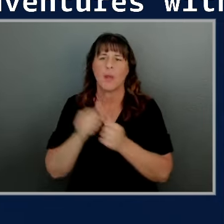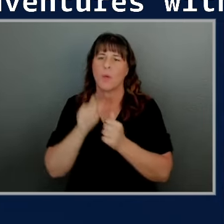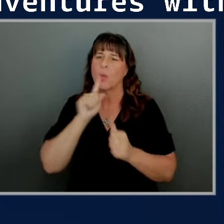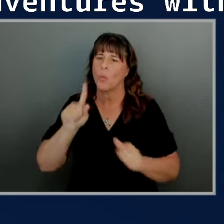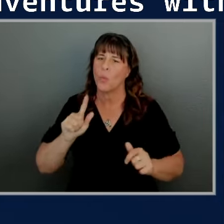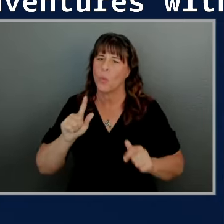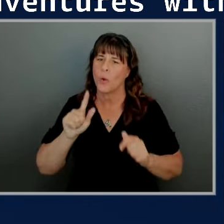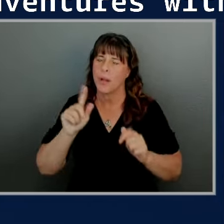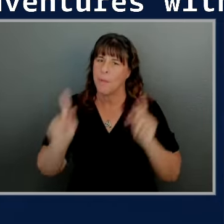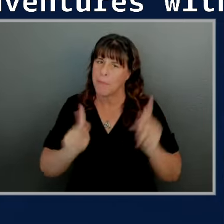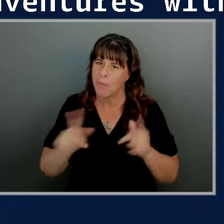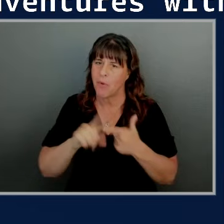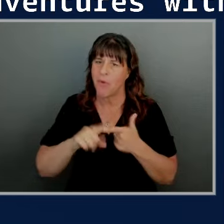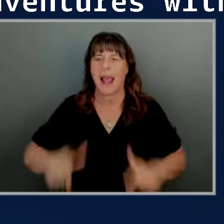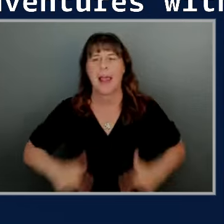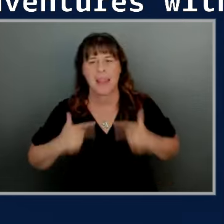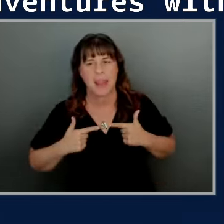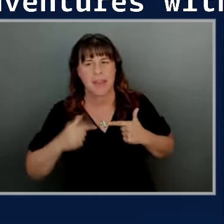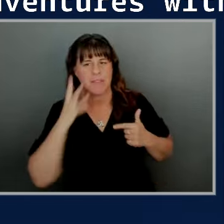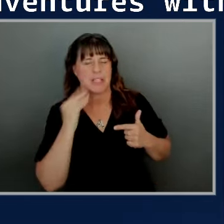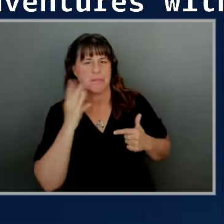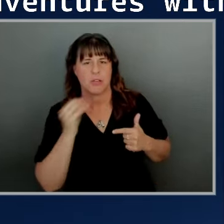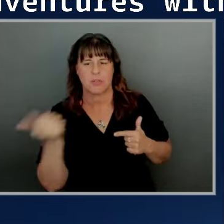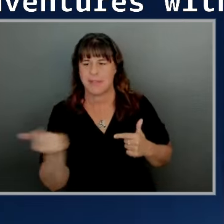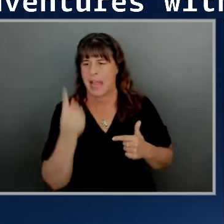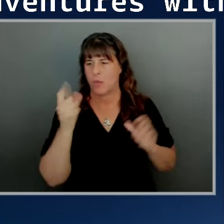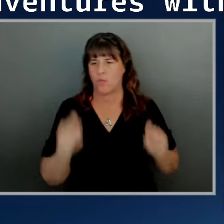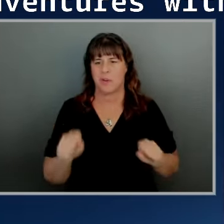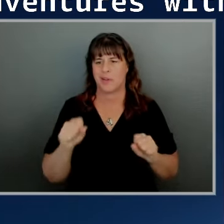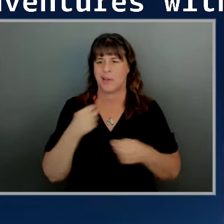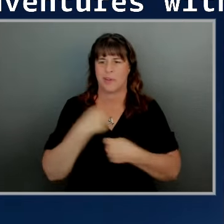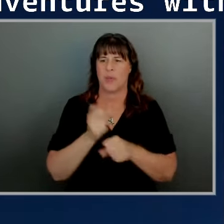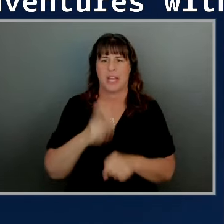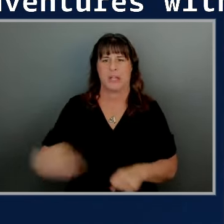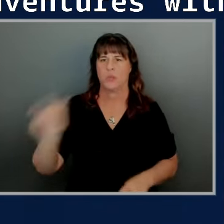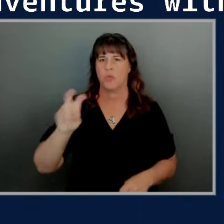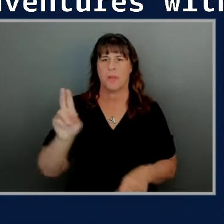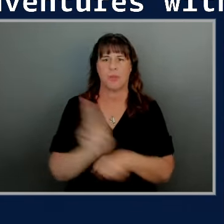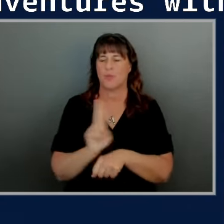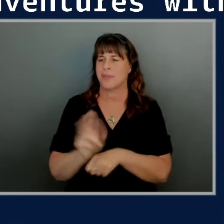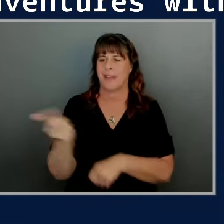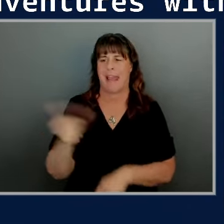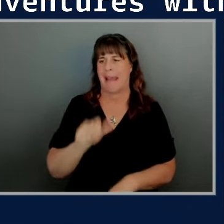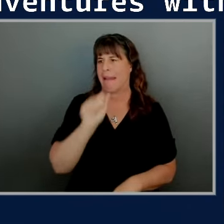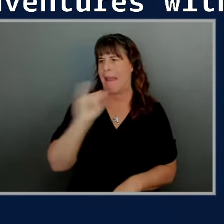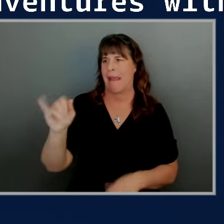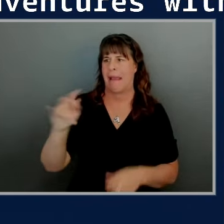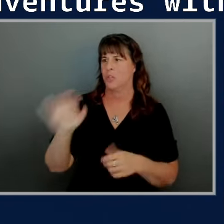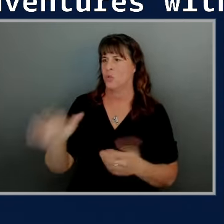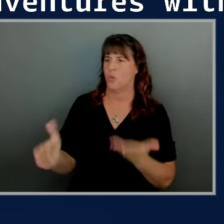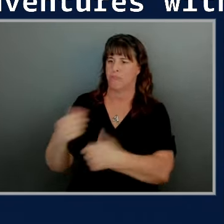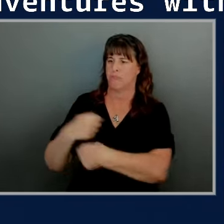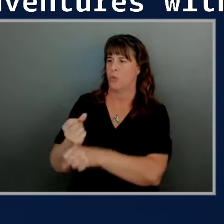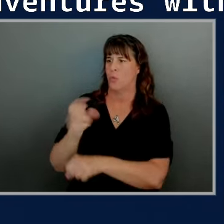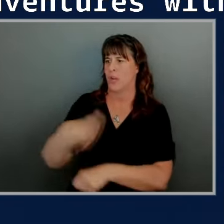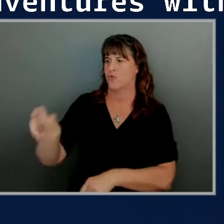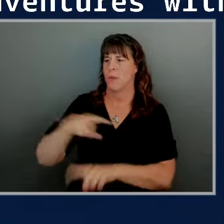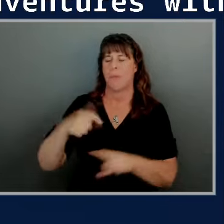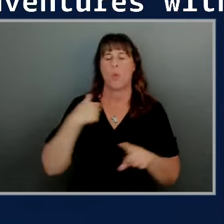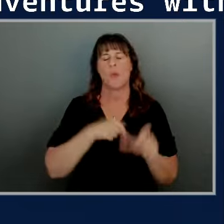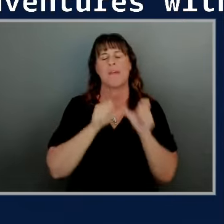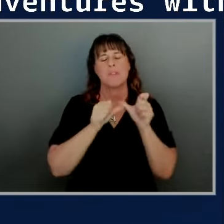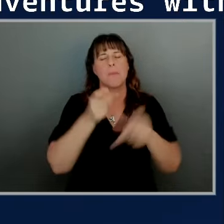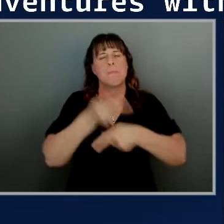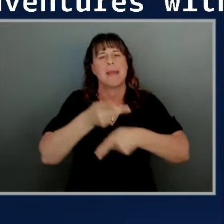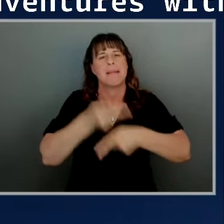lived experiences anybody can create a trip using any AI tool that's out there right now we have to maintain you know